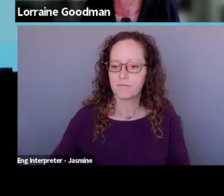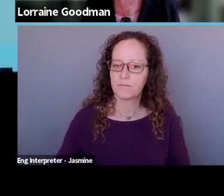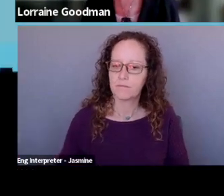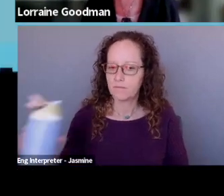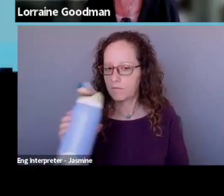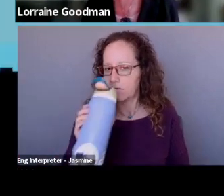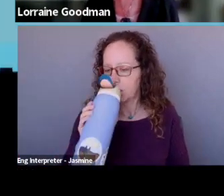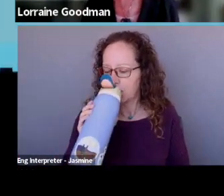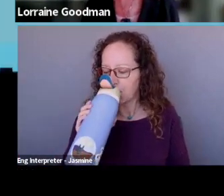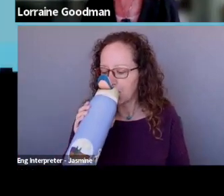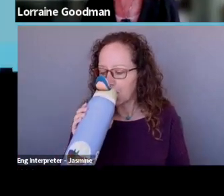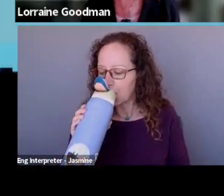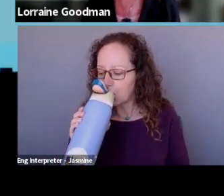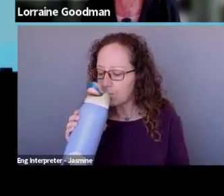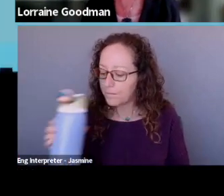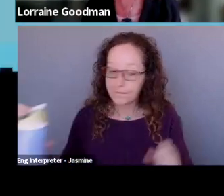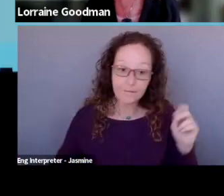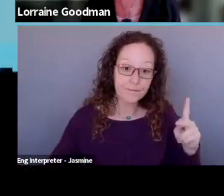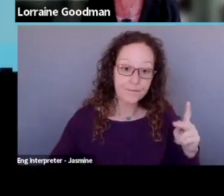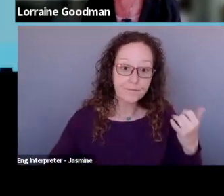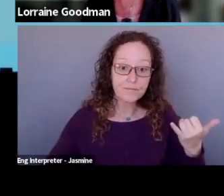Okay. Let's talk money.